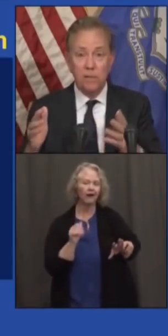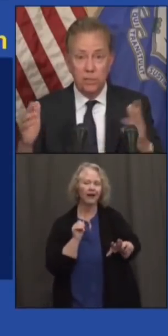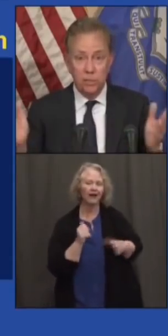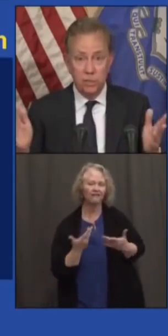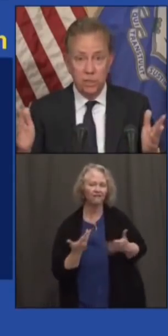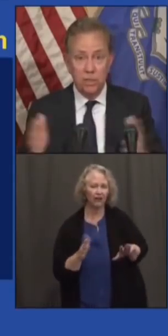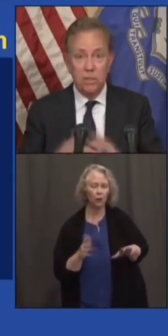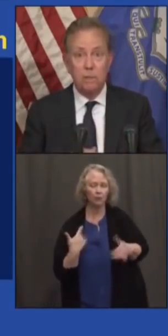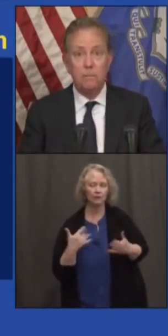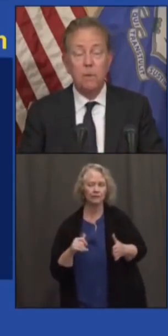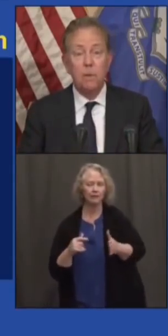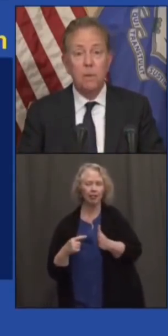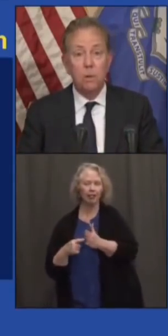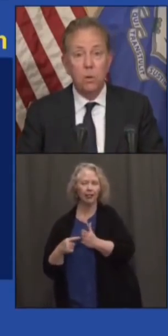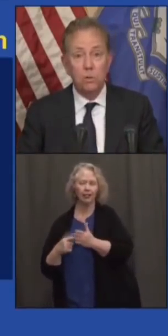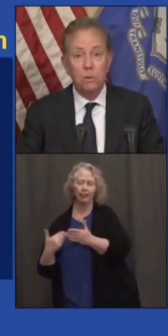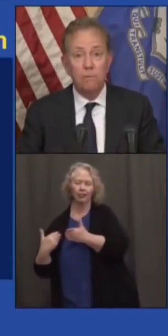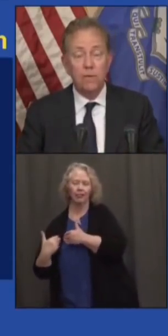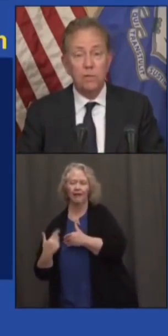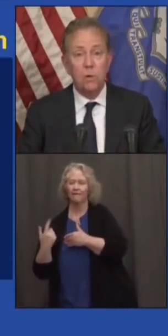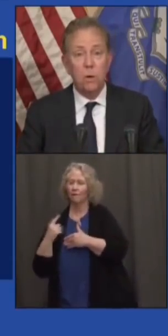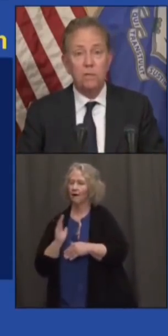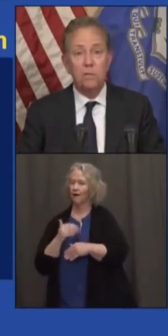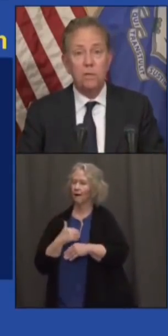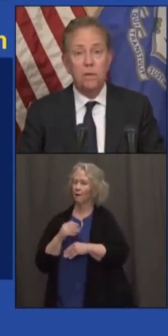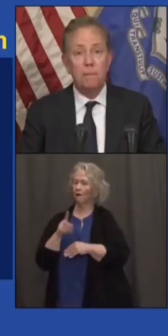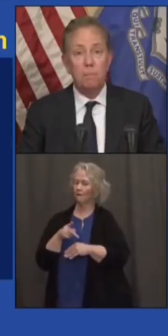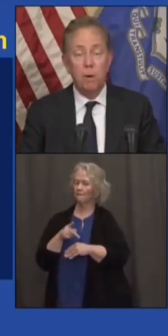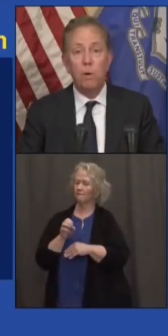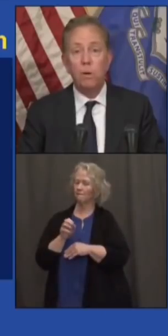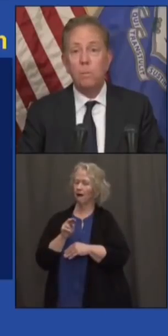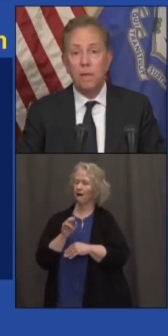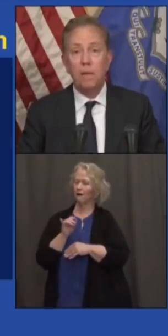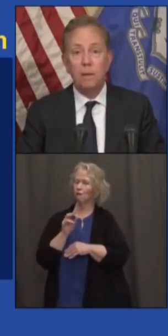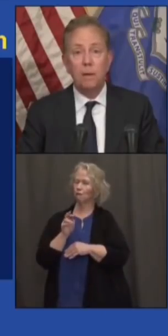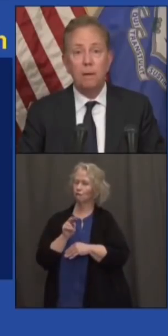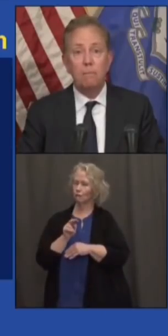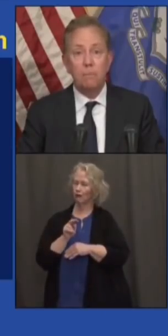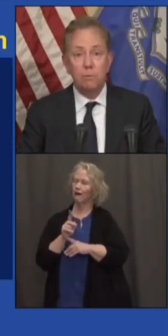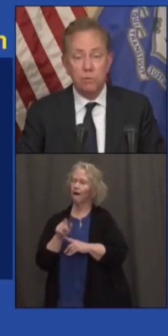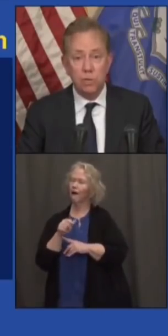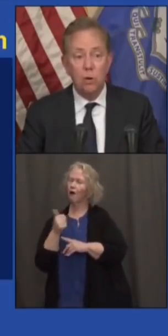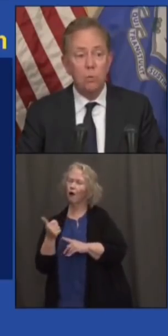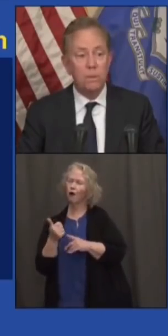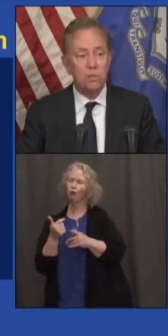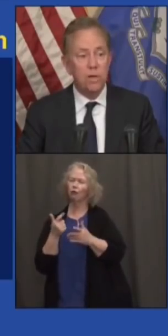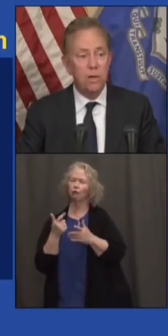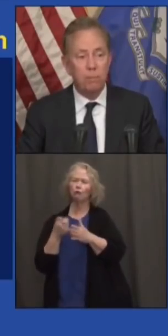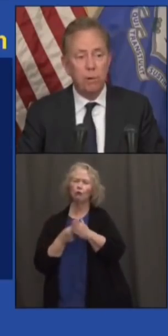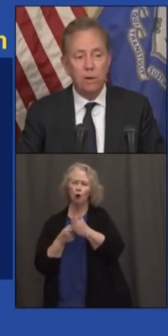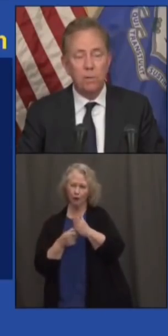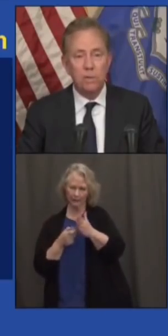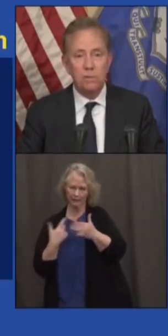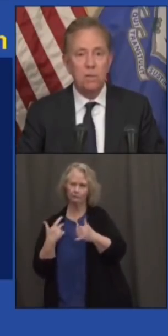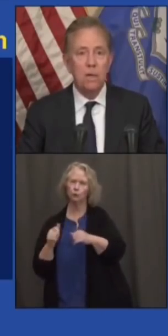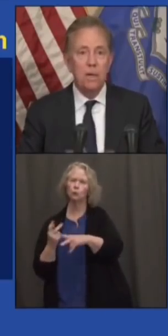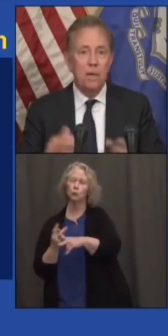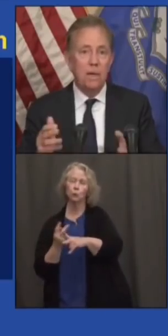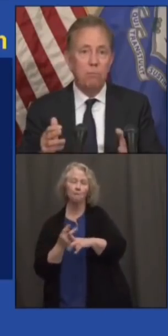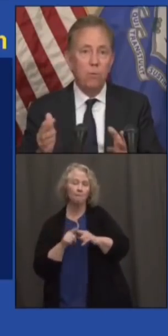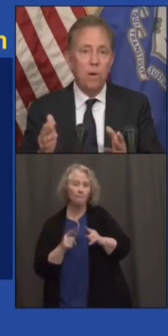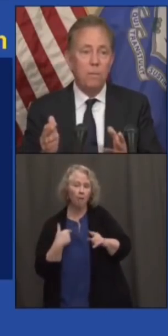obligations and long-term fixed costs. But we are making slow but steady progress.